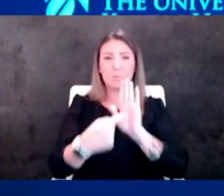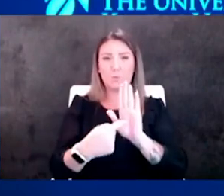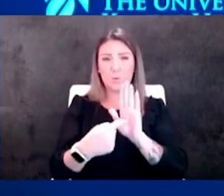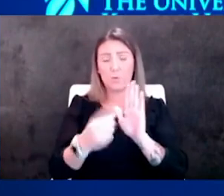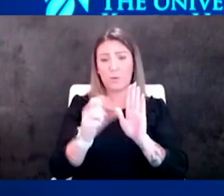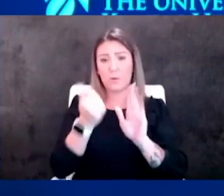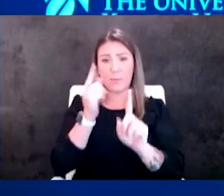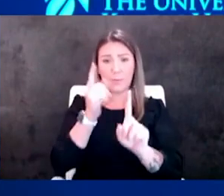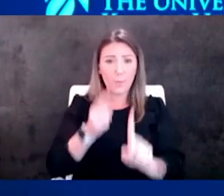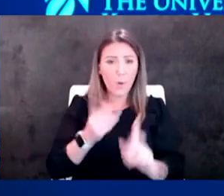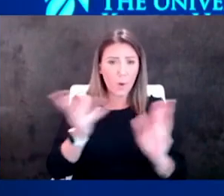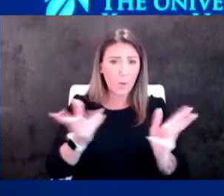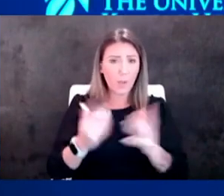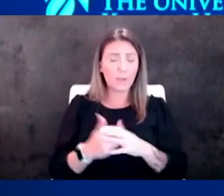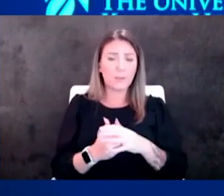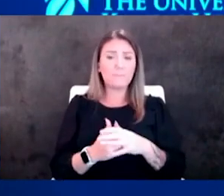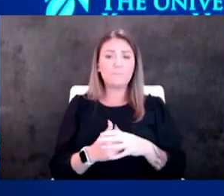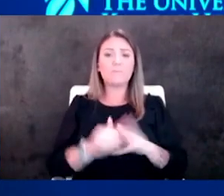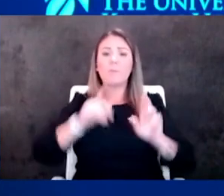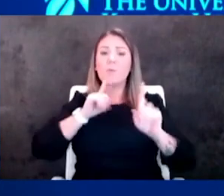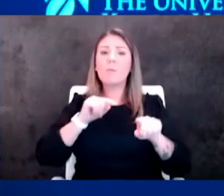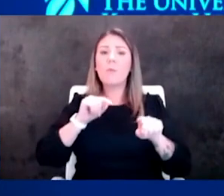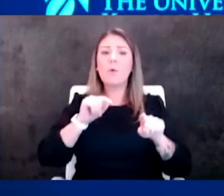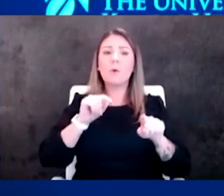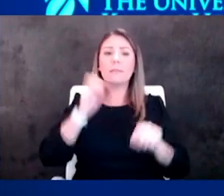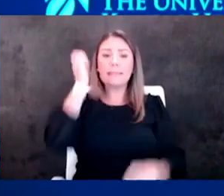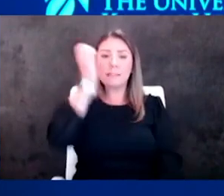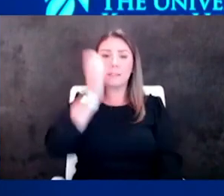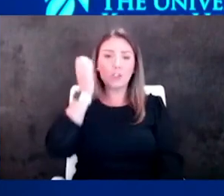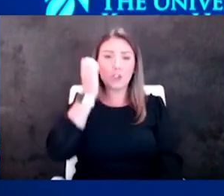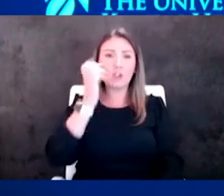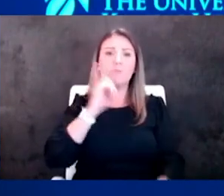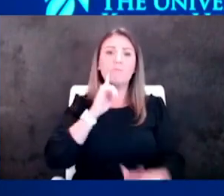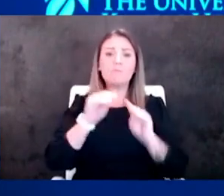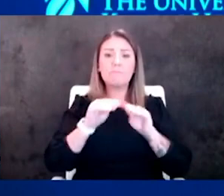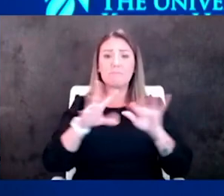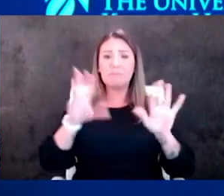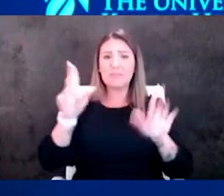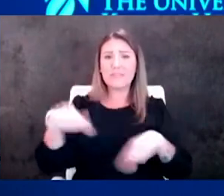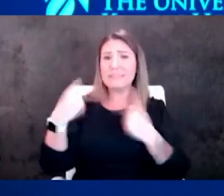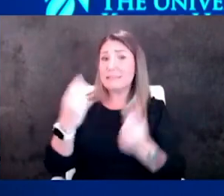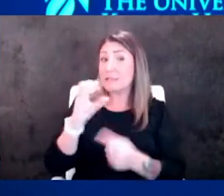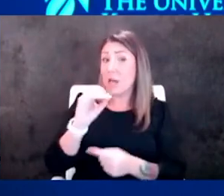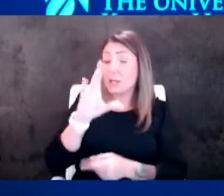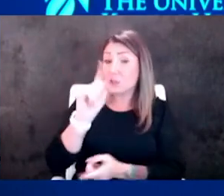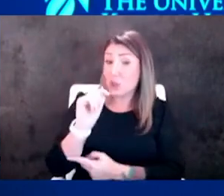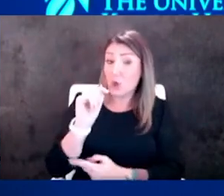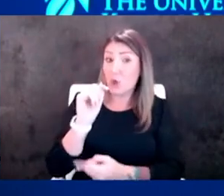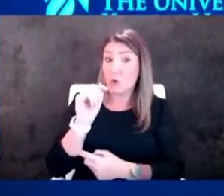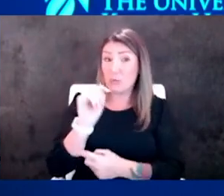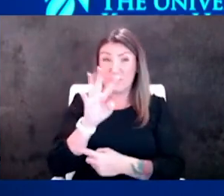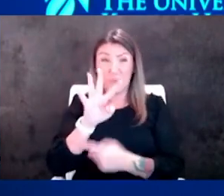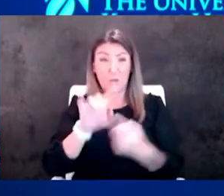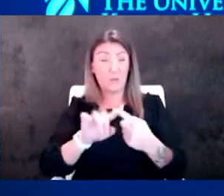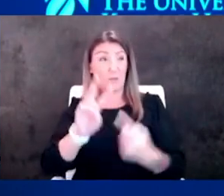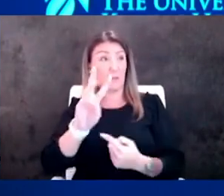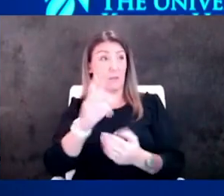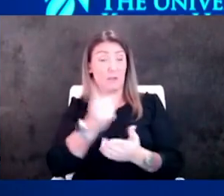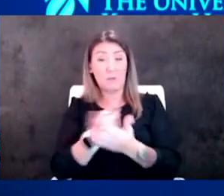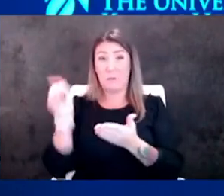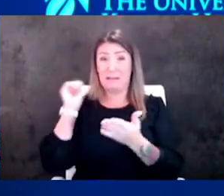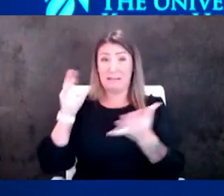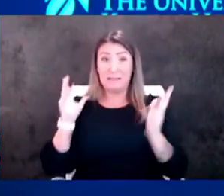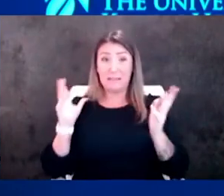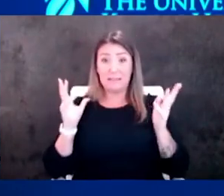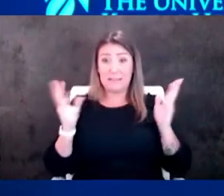uh now reports in europe are that it has been circulating since october so that's four to six weeks ago you know us here in the united